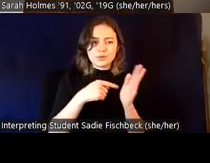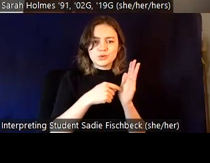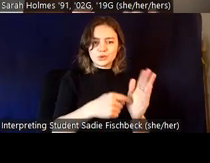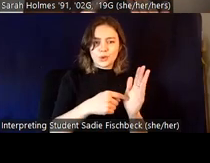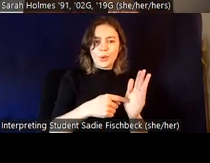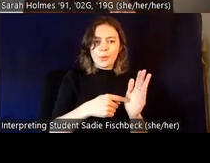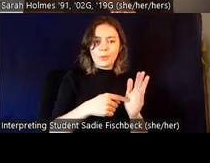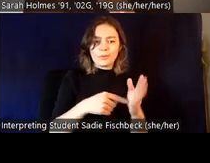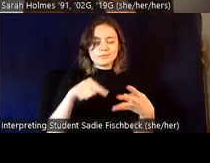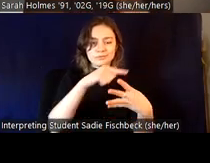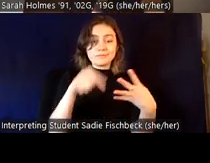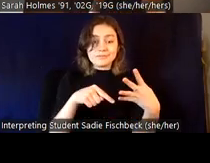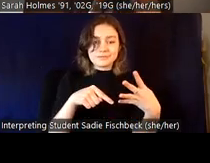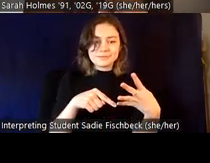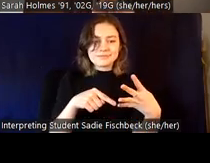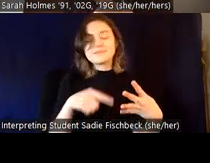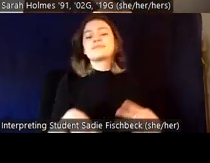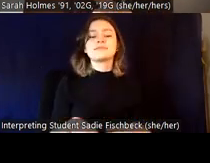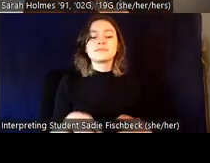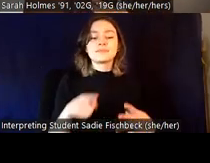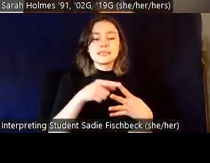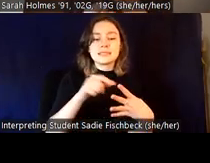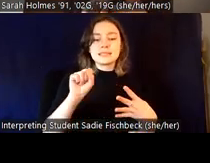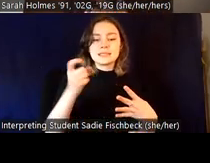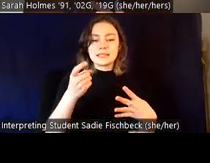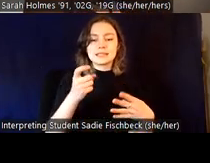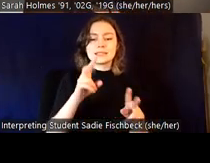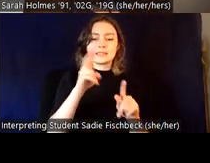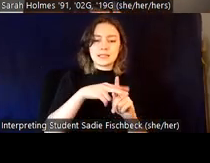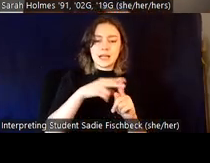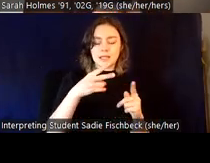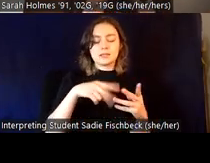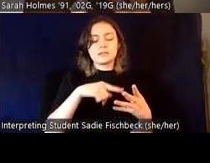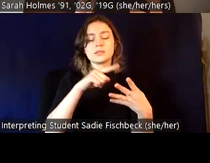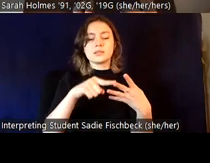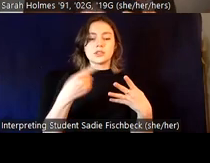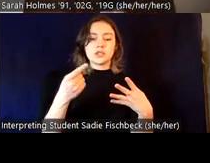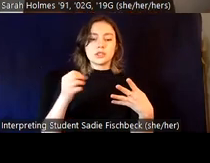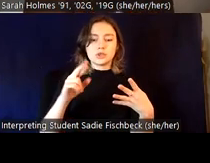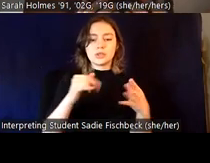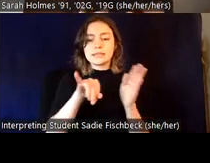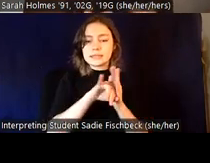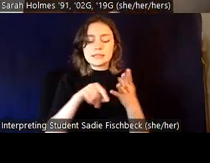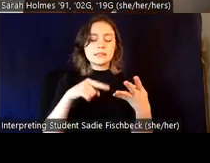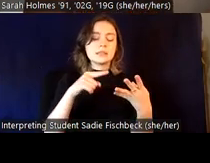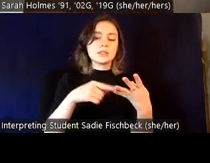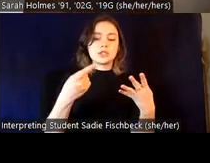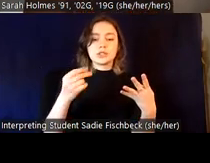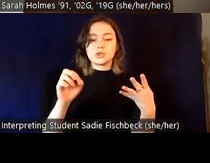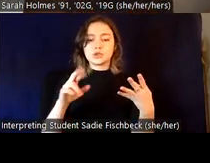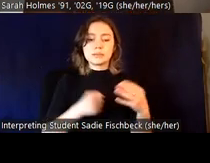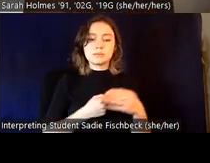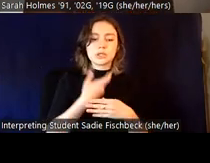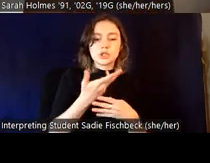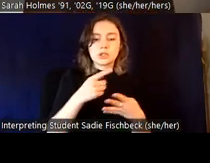talking about the sex we're assigned at birth, our gender identity, our gender expression, and then our orientation to whom we're in relationship with.